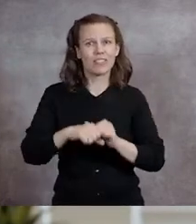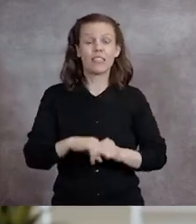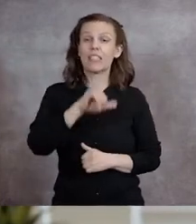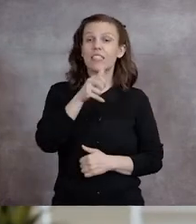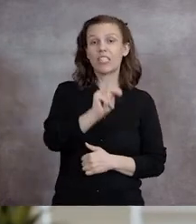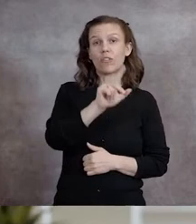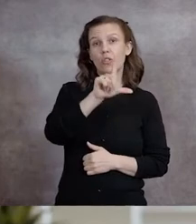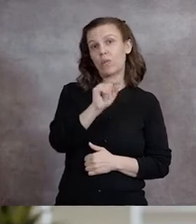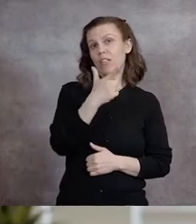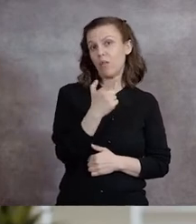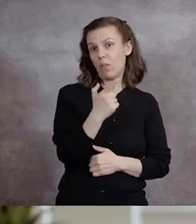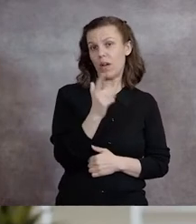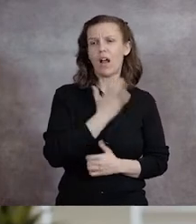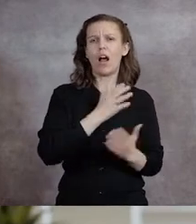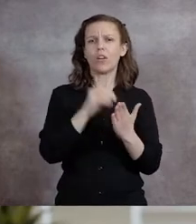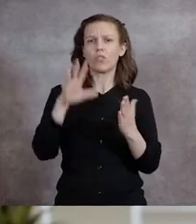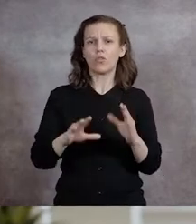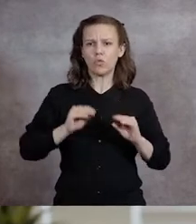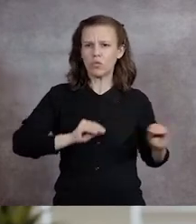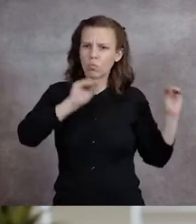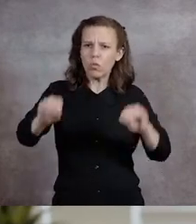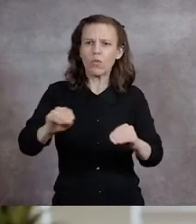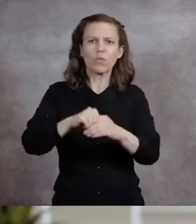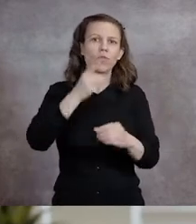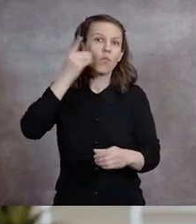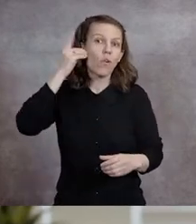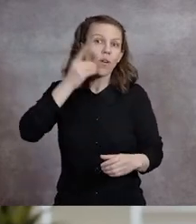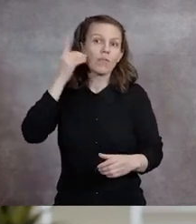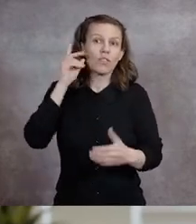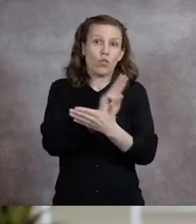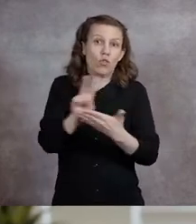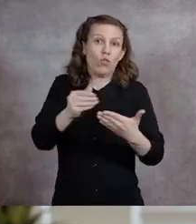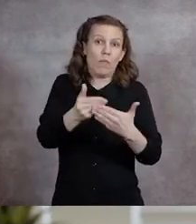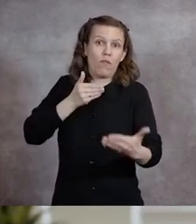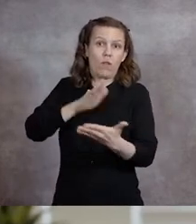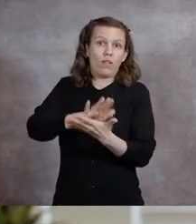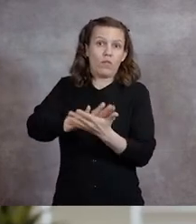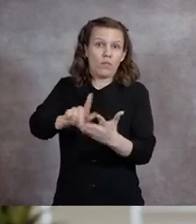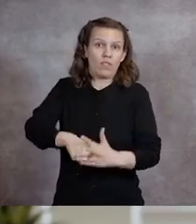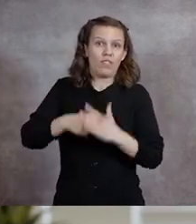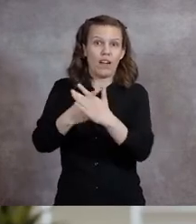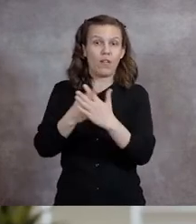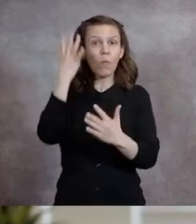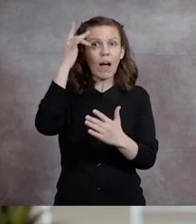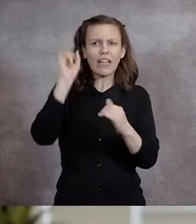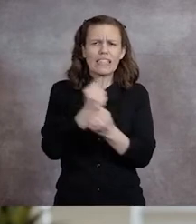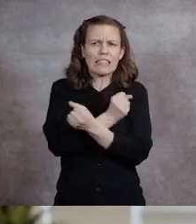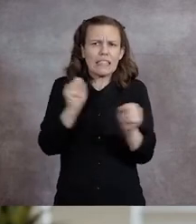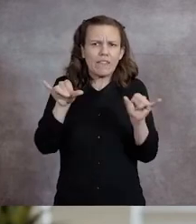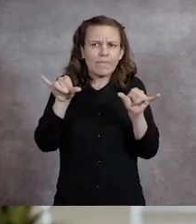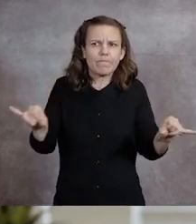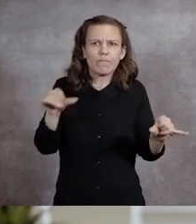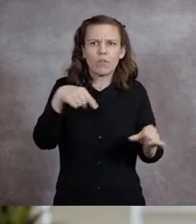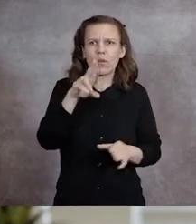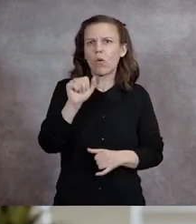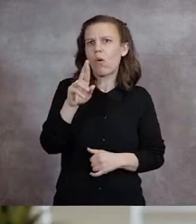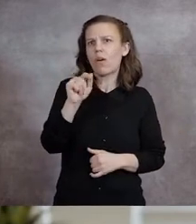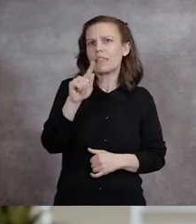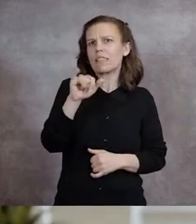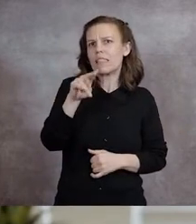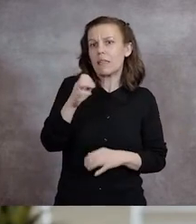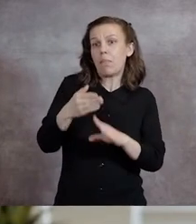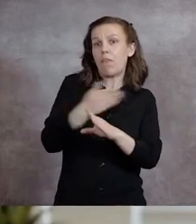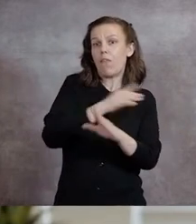2021, our students moved into their campus housing two weeks early so they could safely quarantine before classes